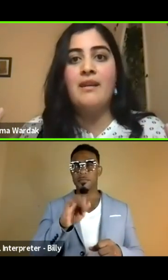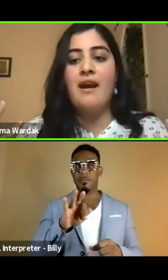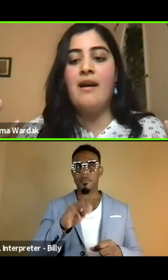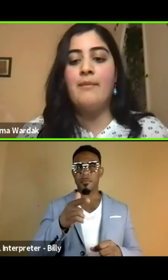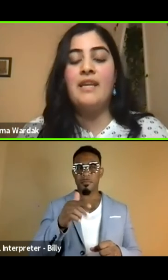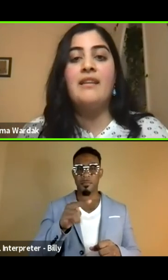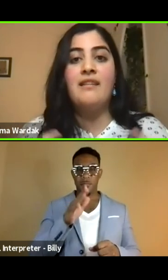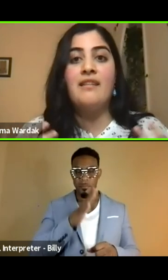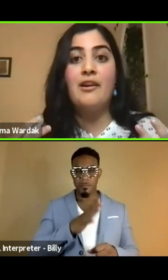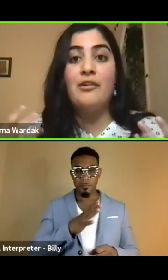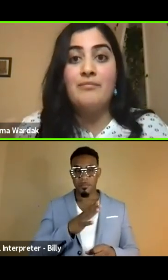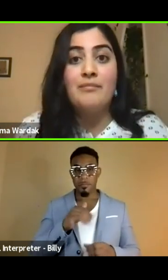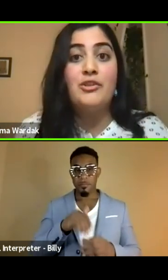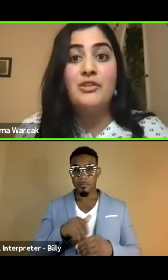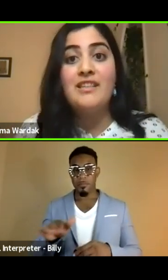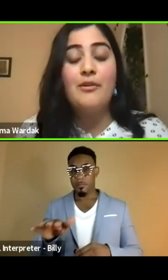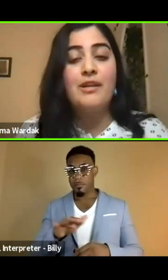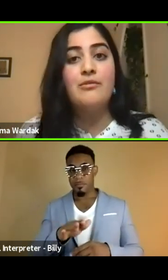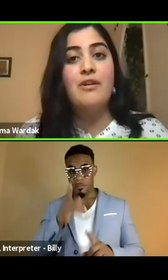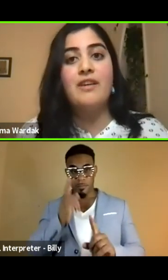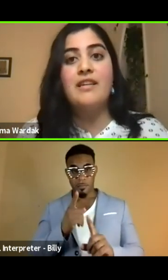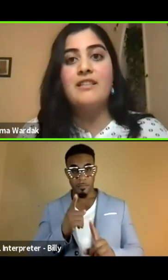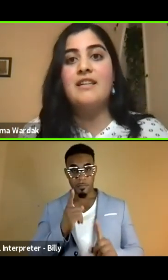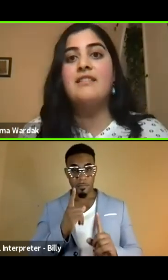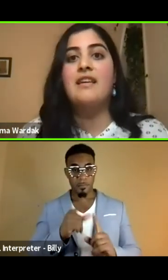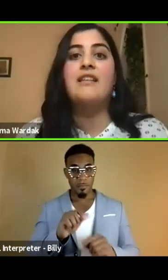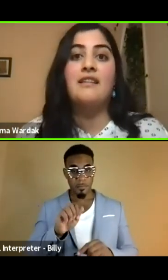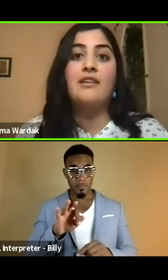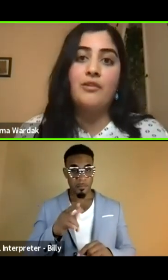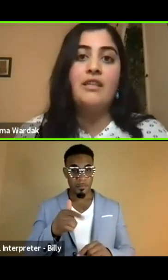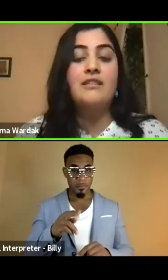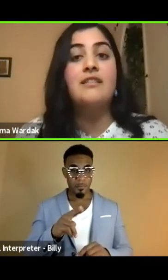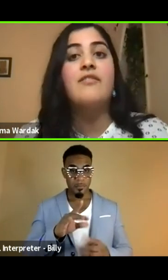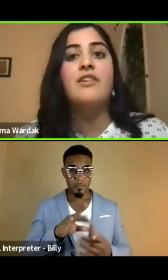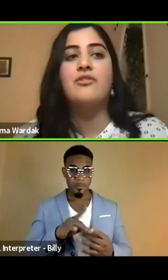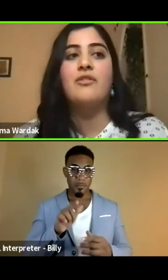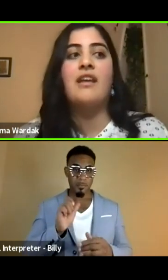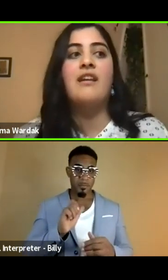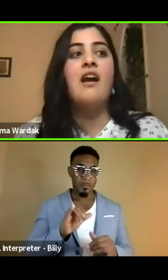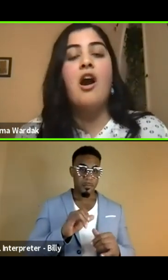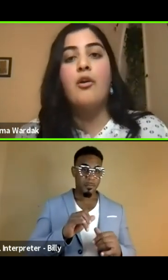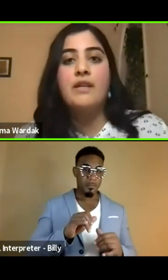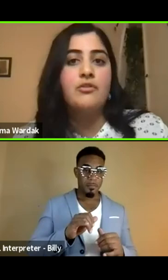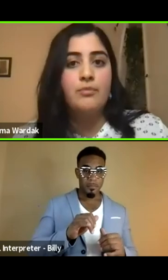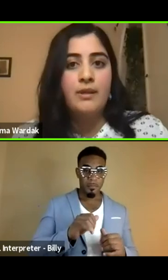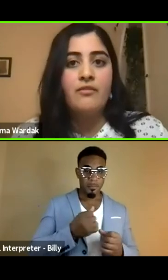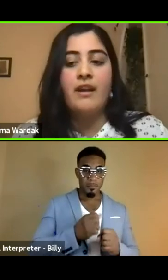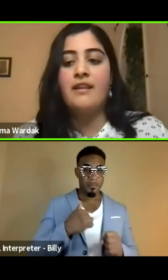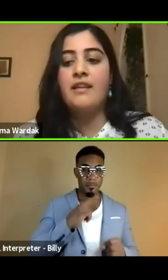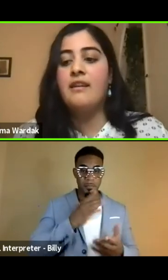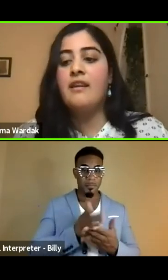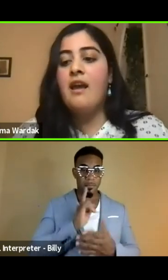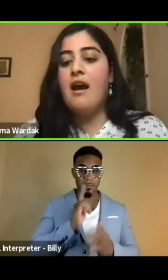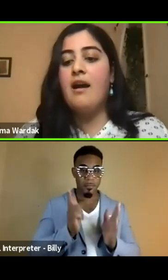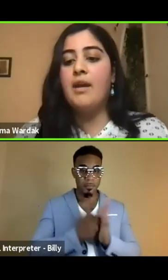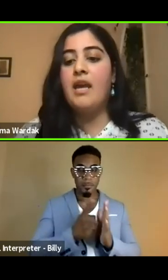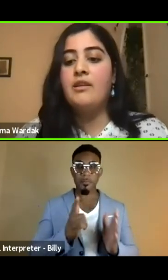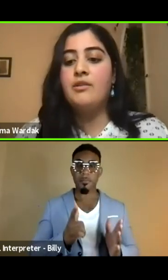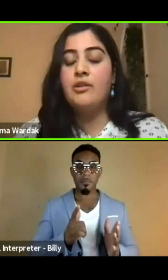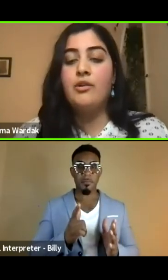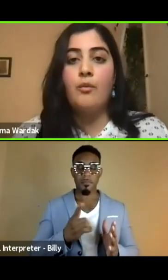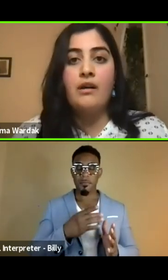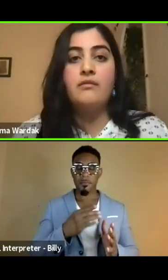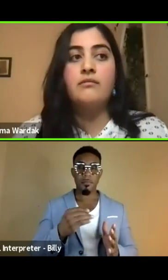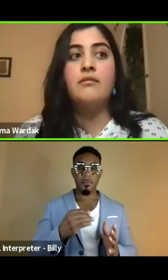women, um, in their mission and going into Afghanistan saying that, you know, they need to save us or that our rights are being violated. Um,